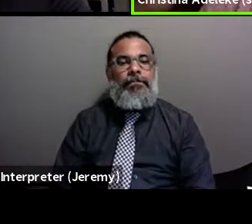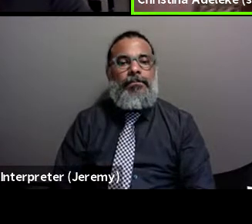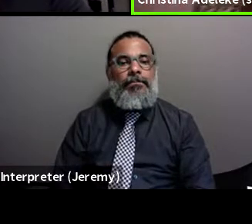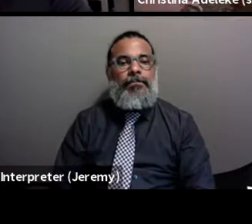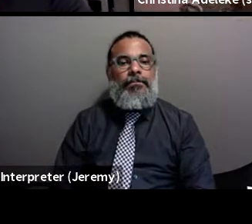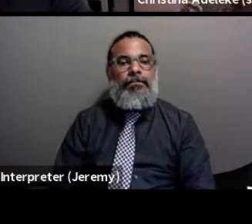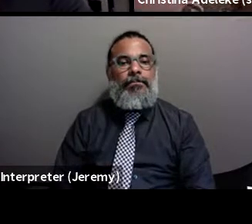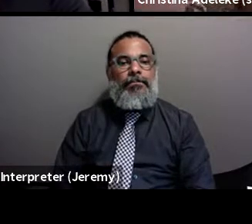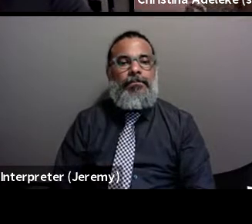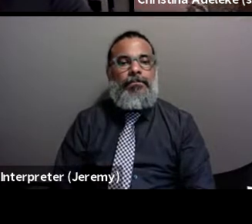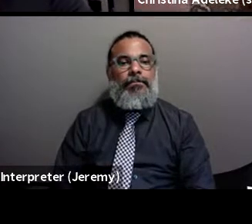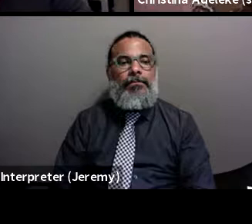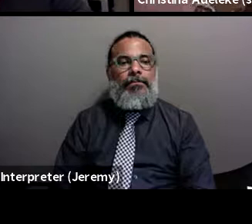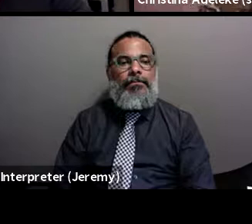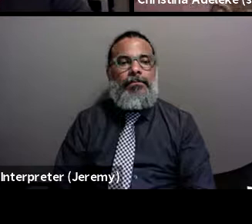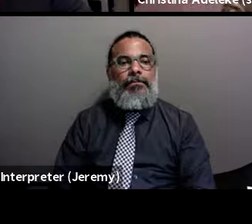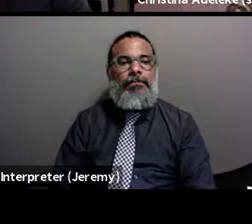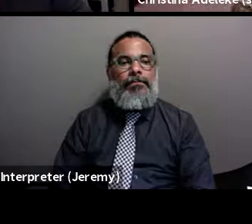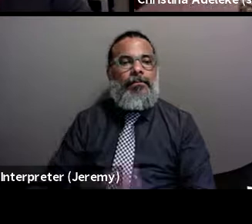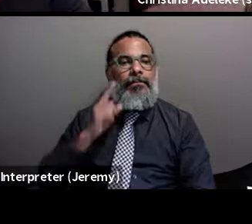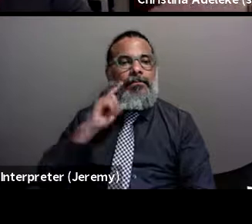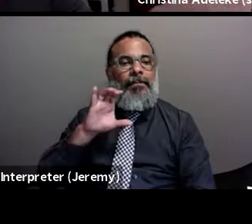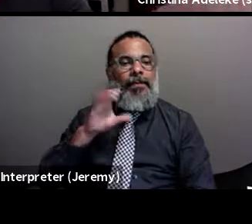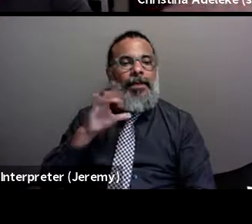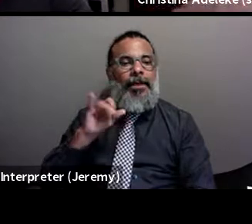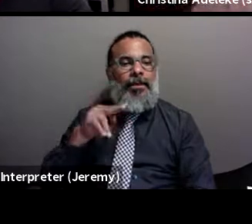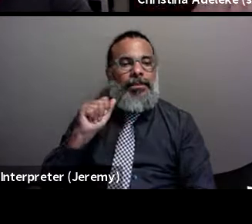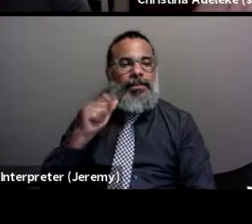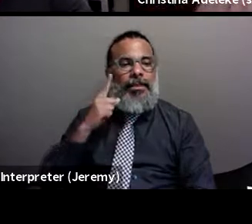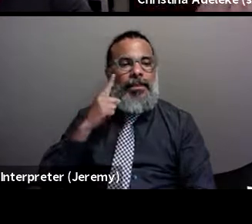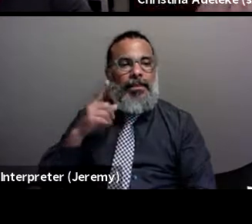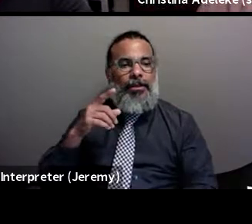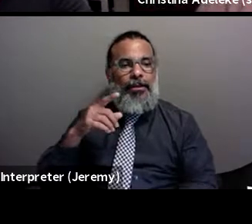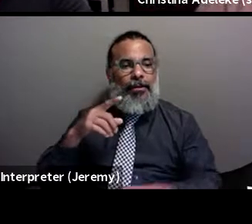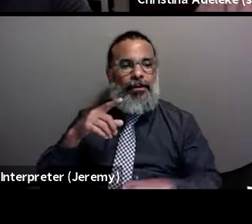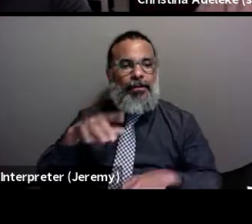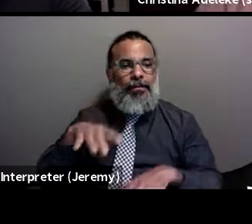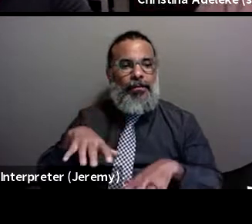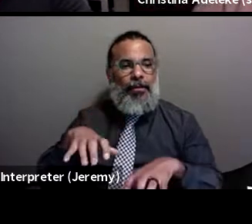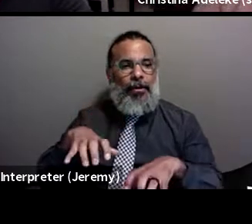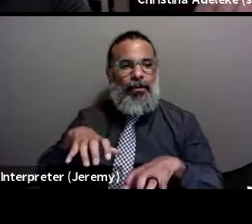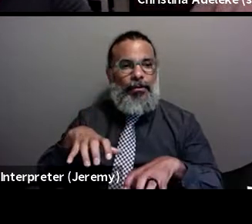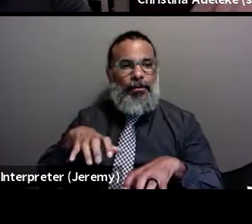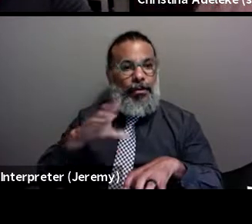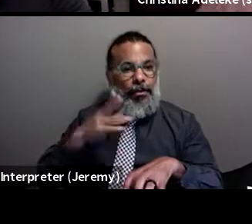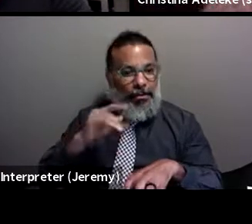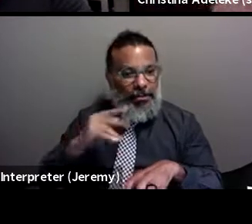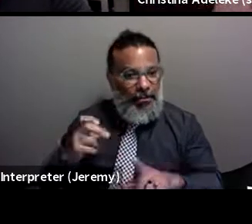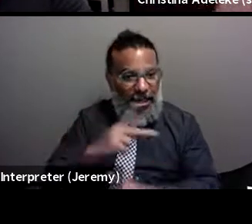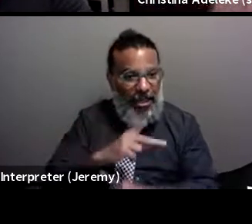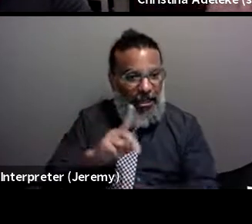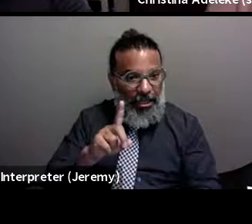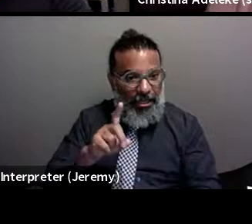I think Christina froze mid answer. So maybe Linda, could pick up or is Christina back?